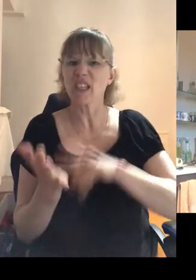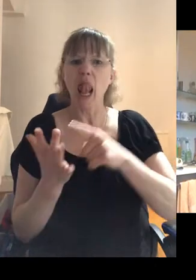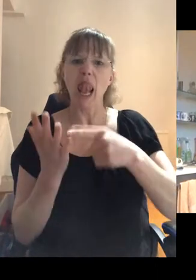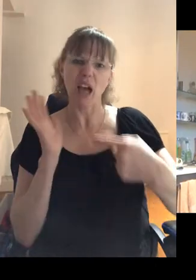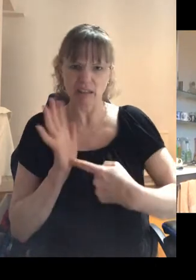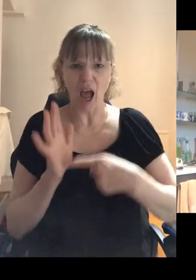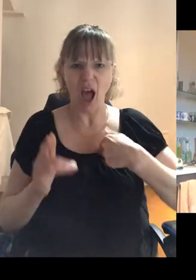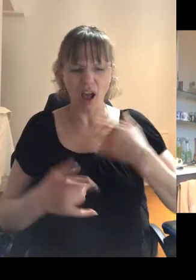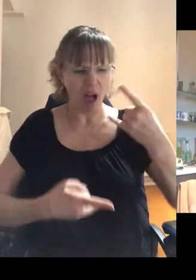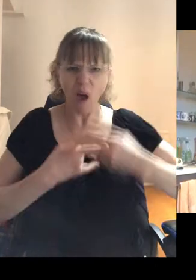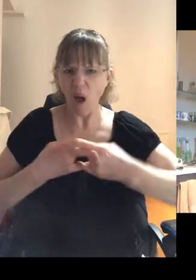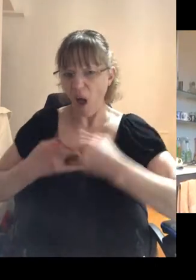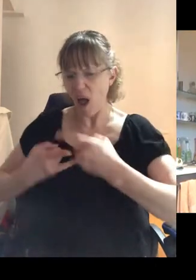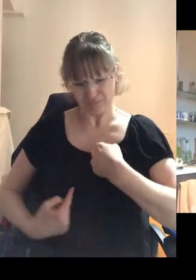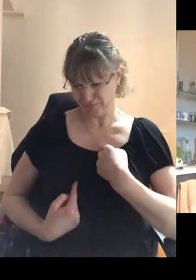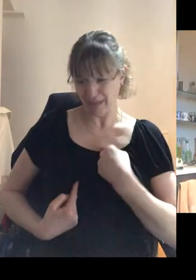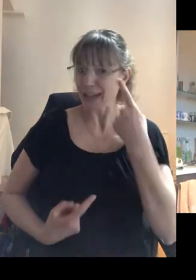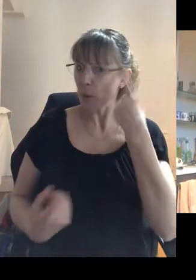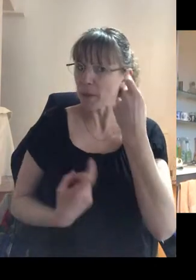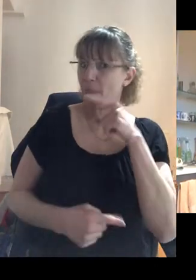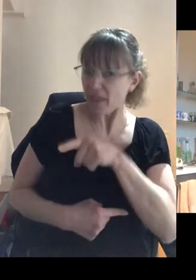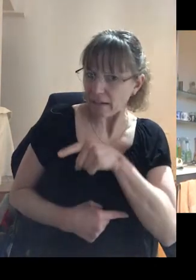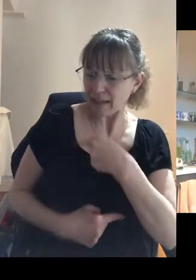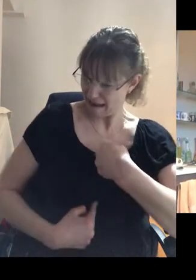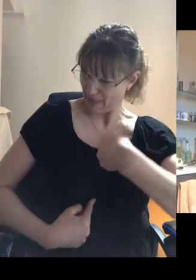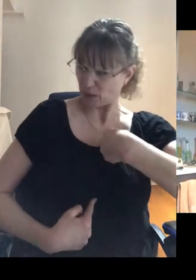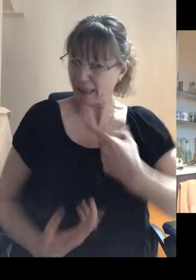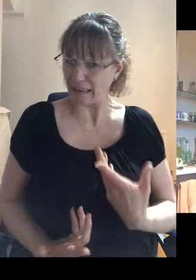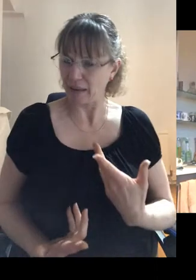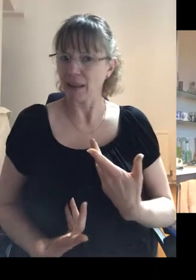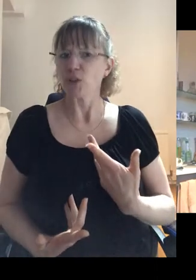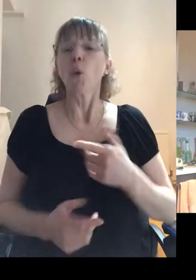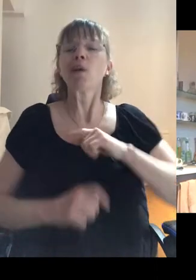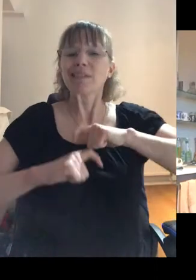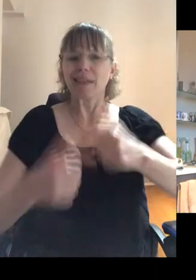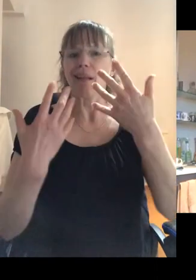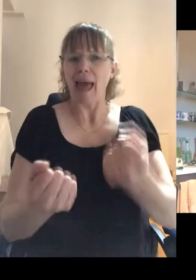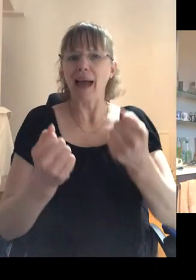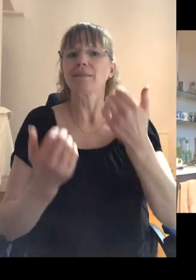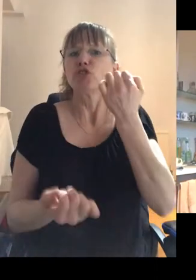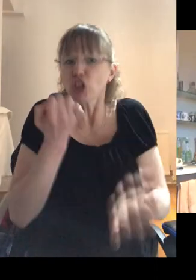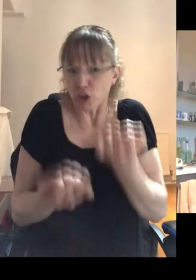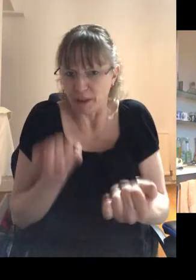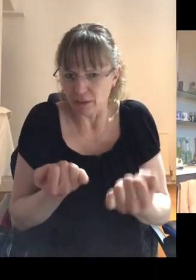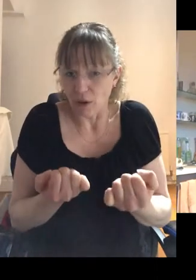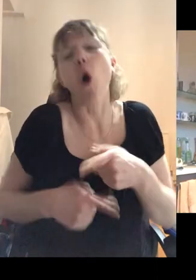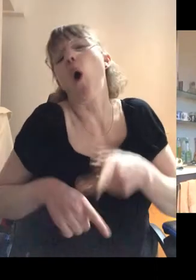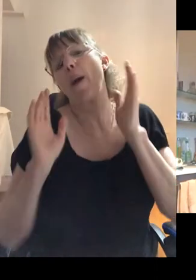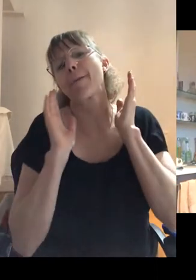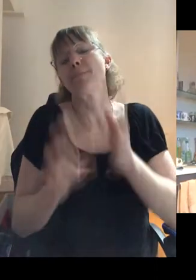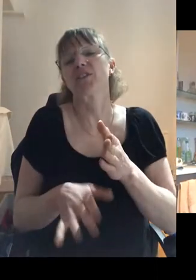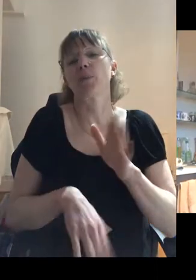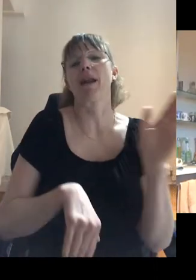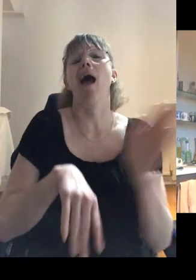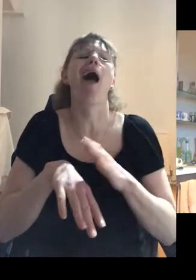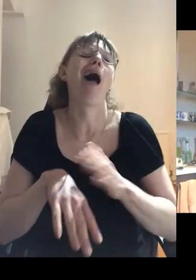don't want them to think I'm a slut. Uh, and it was that, there was still that, that, that level of judgment that, oh, if you got that, or you must've been all